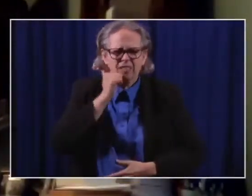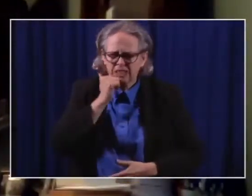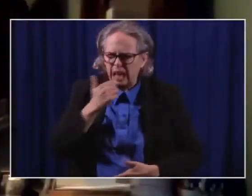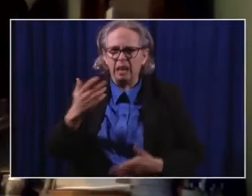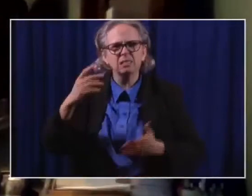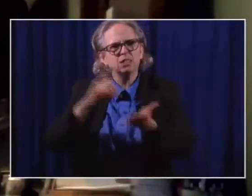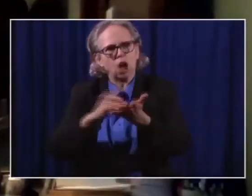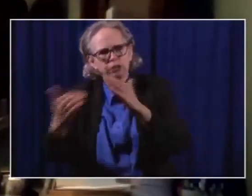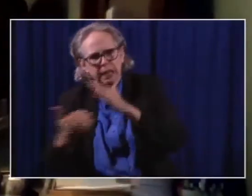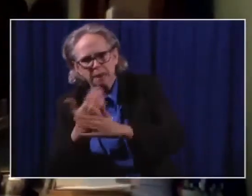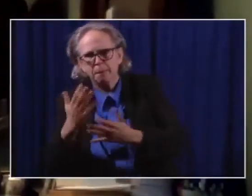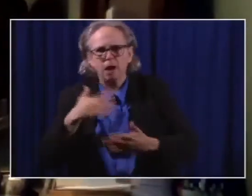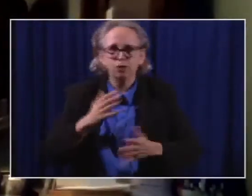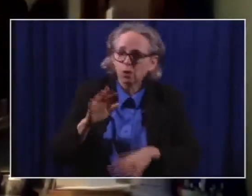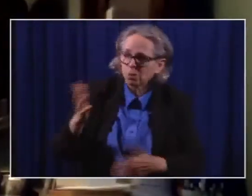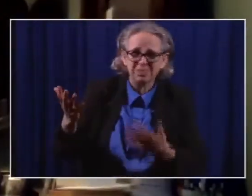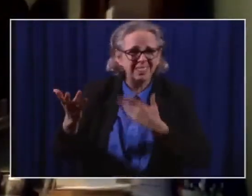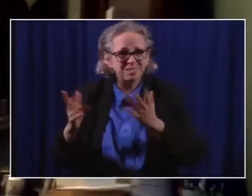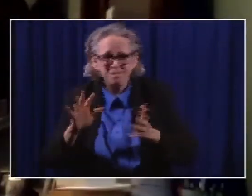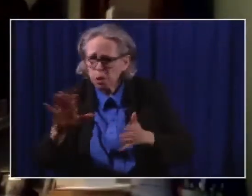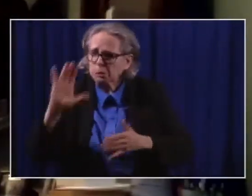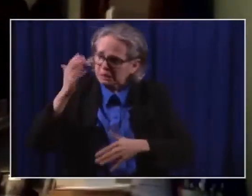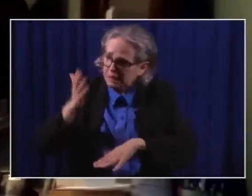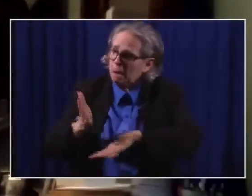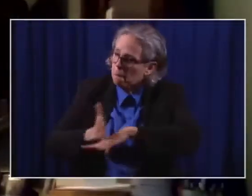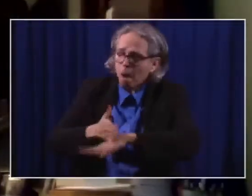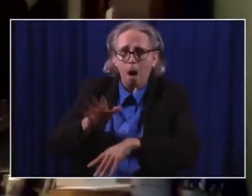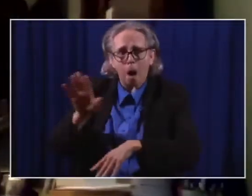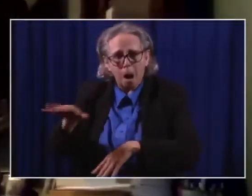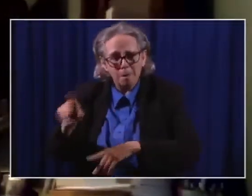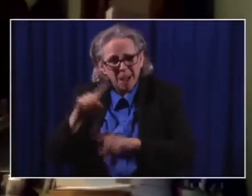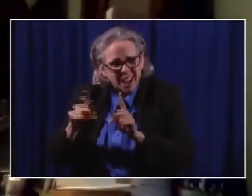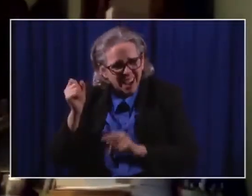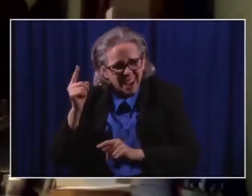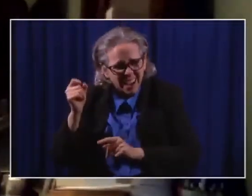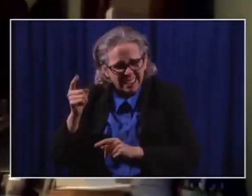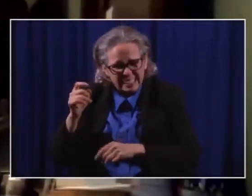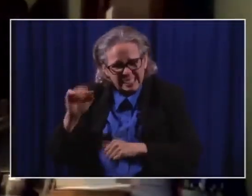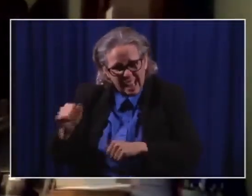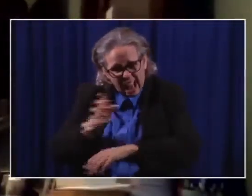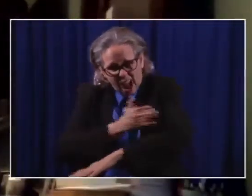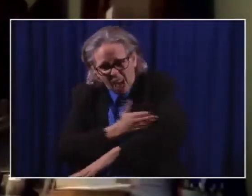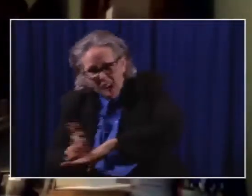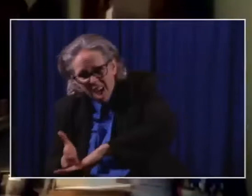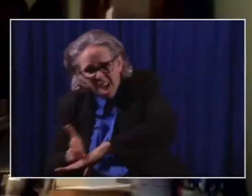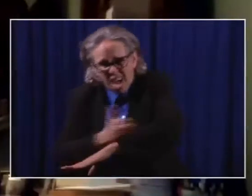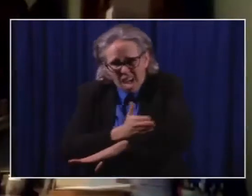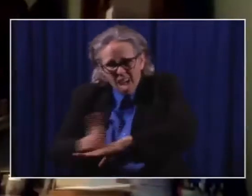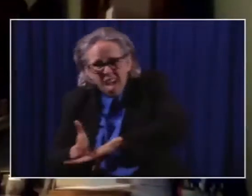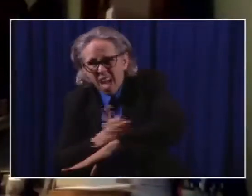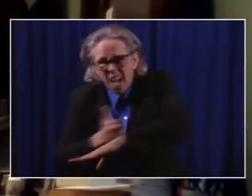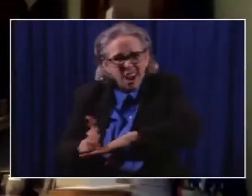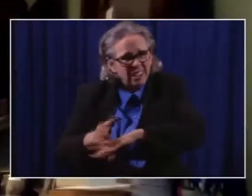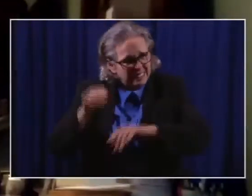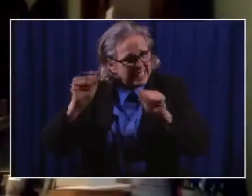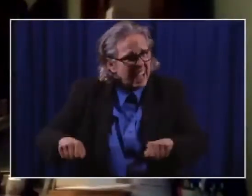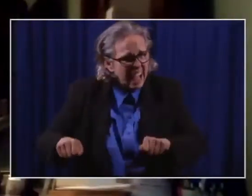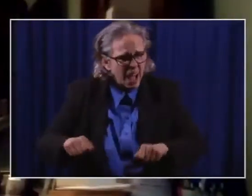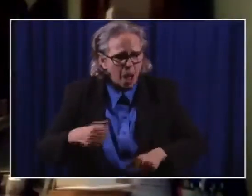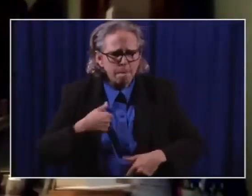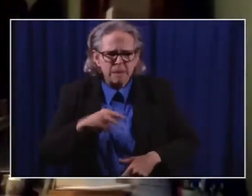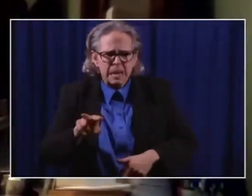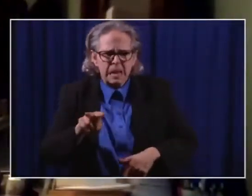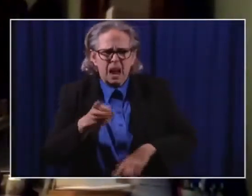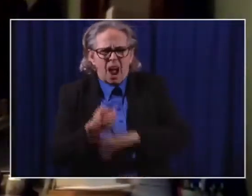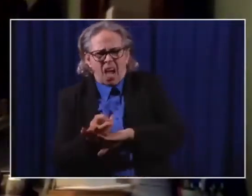you that within an hour it won't turn significantly worse. And with my history as an asthmatic since I was 13 years old, they were very